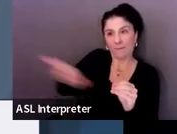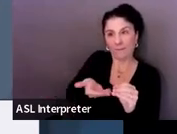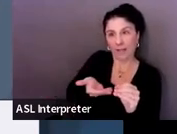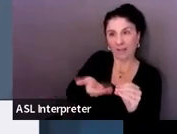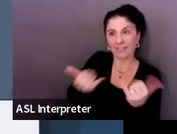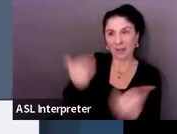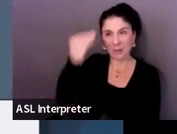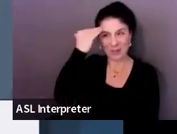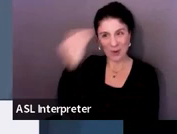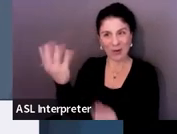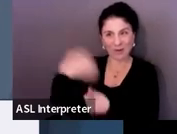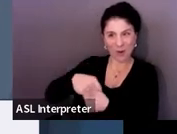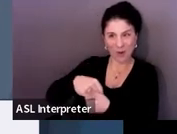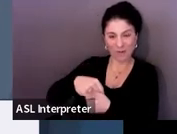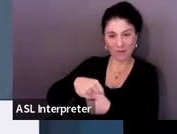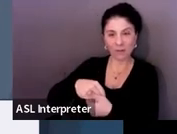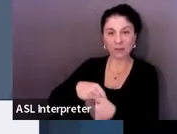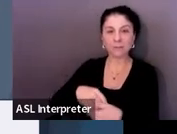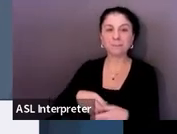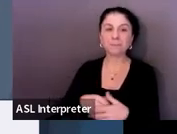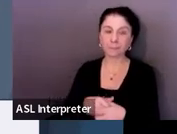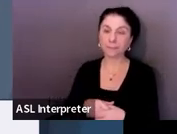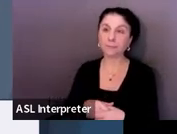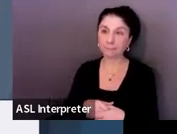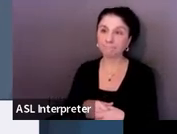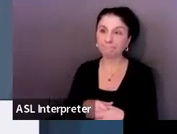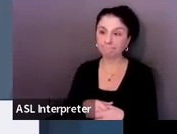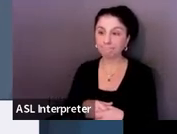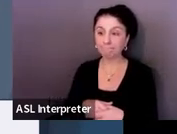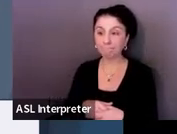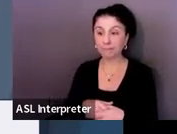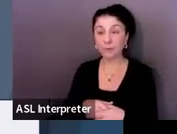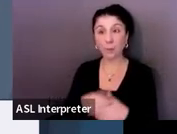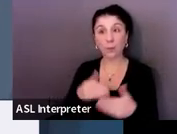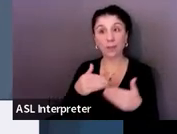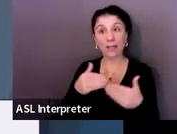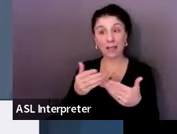involved. So going forward, that invitation has to come from you.